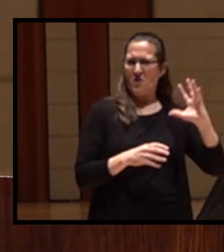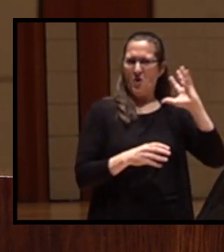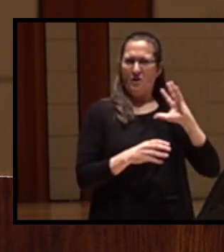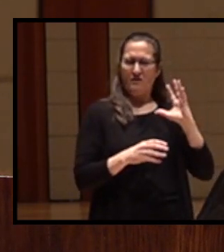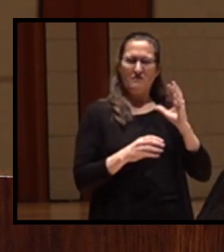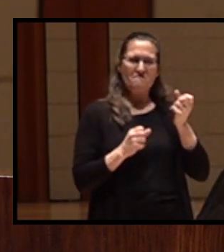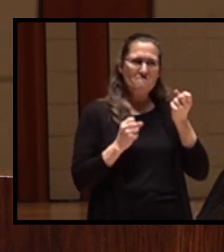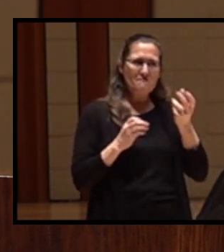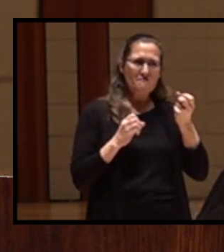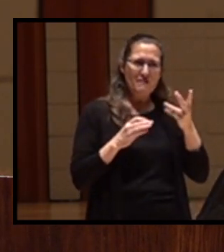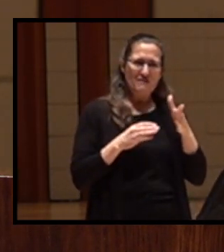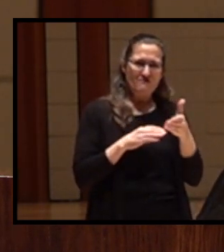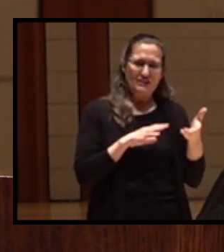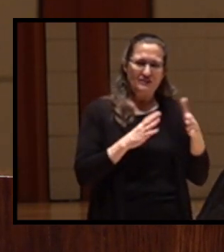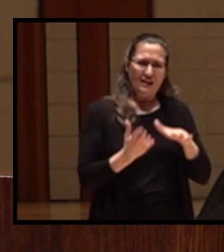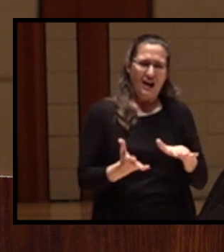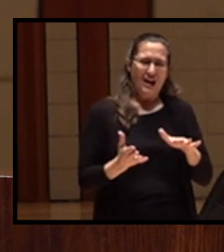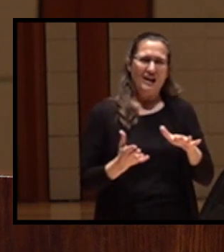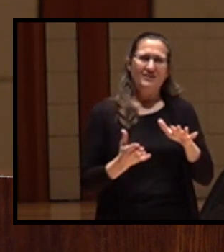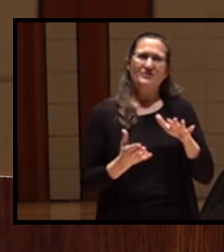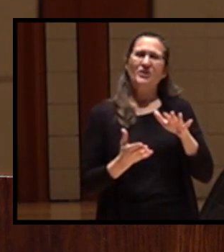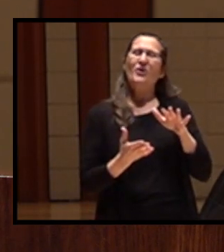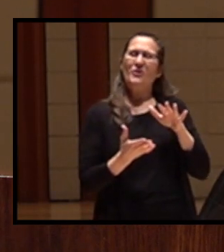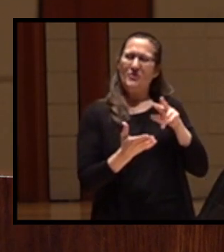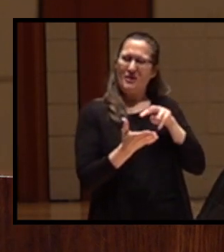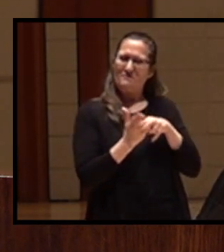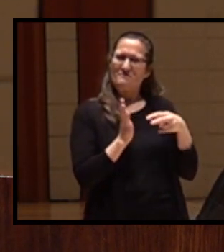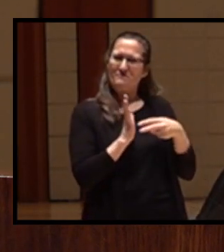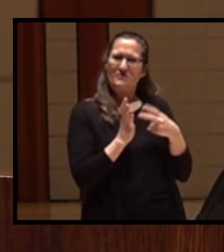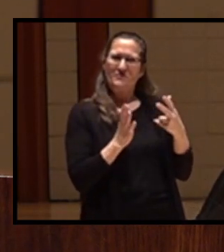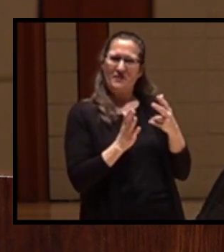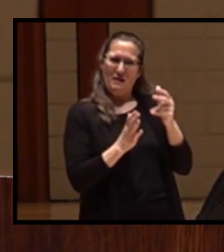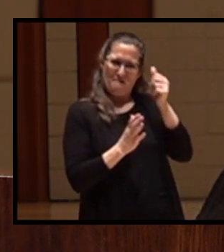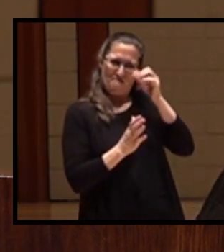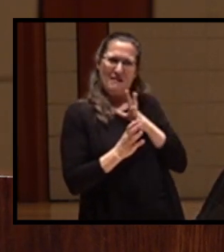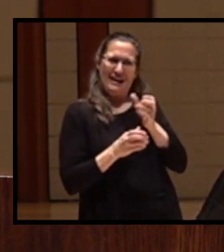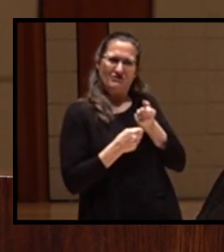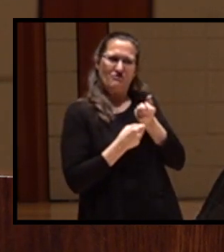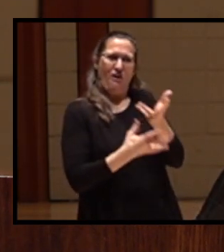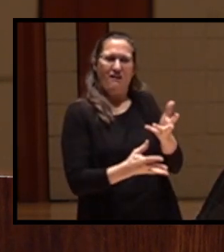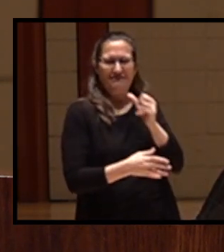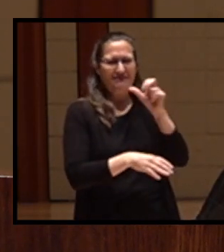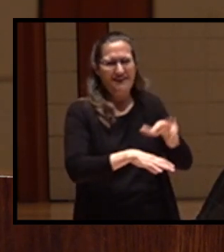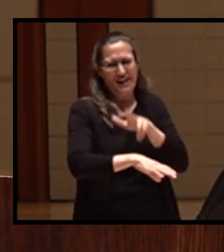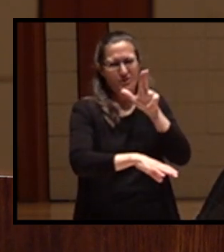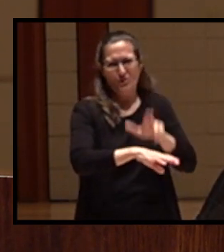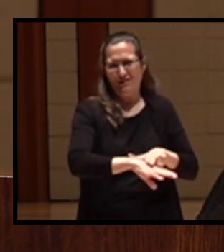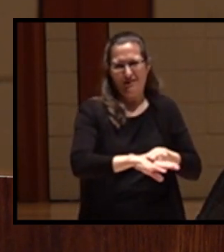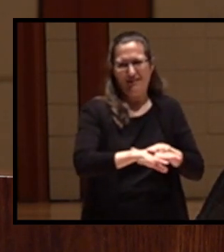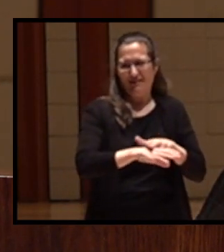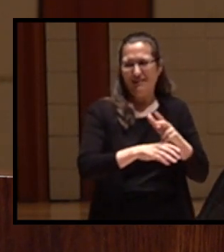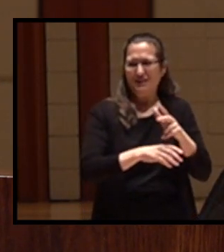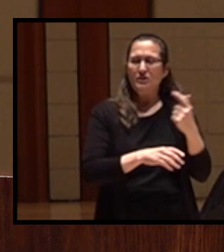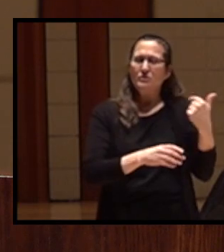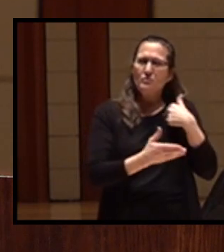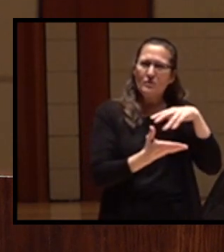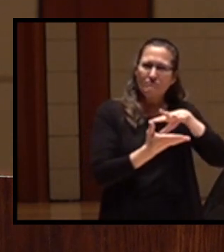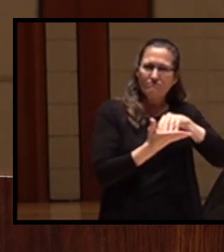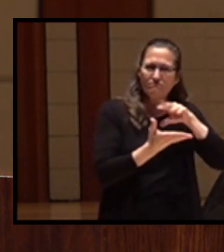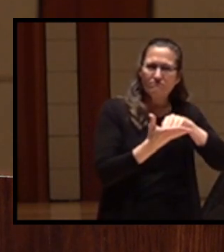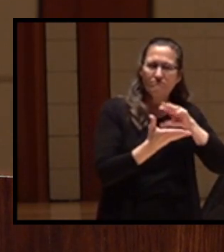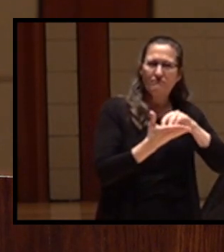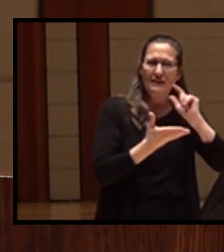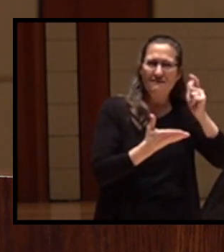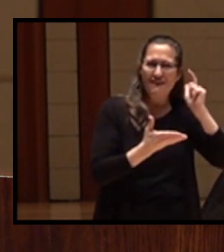Which to us tells us that this was entirely man-made and unnatural. As we learned more, we